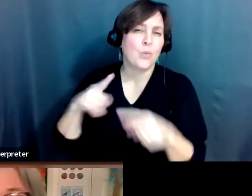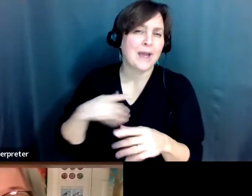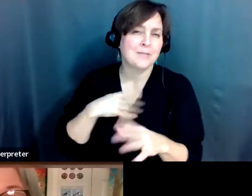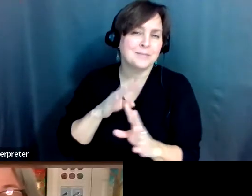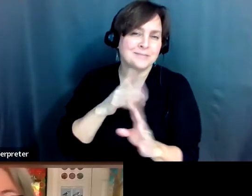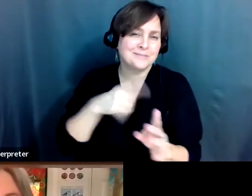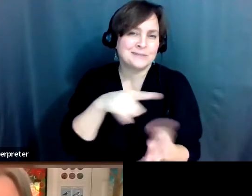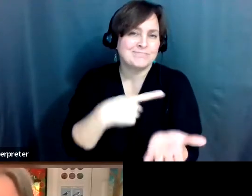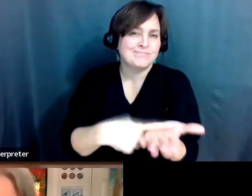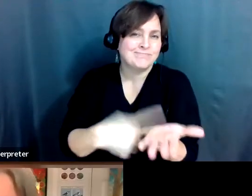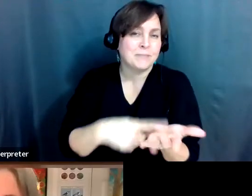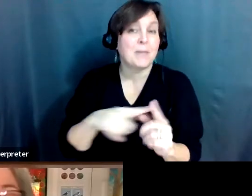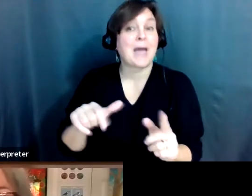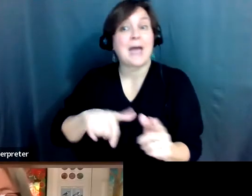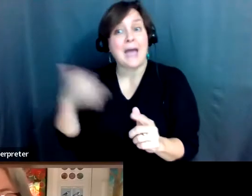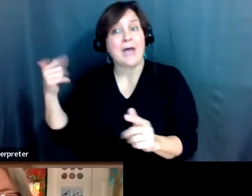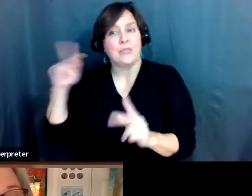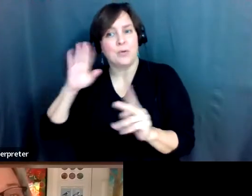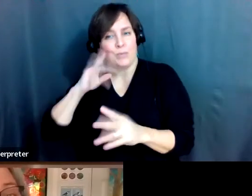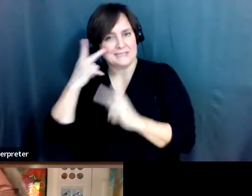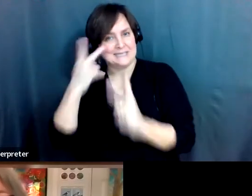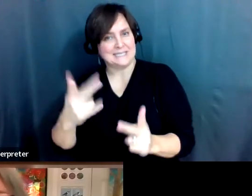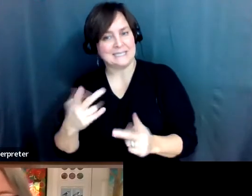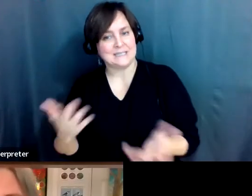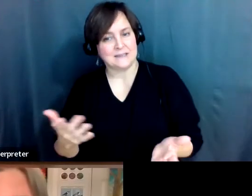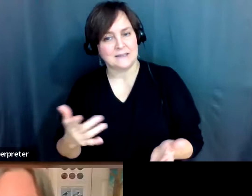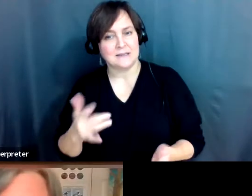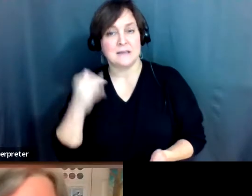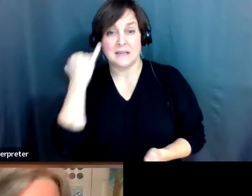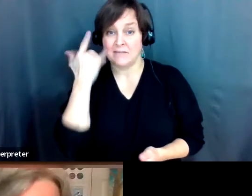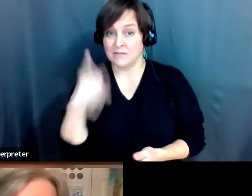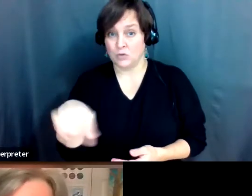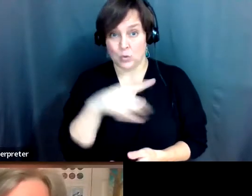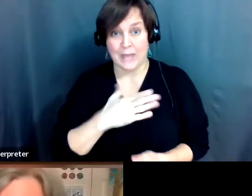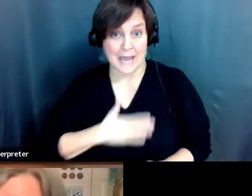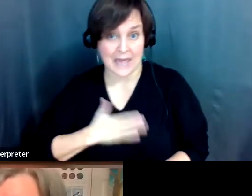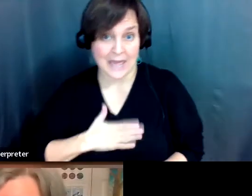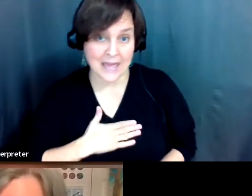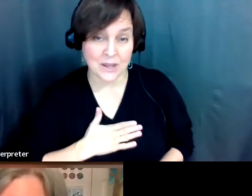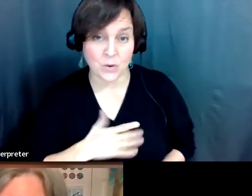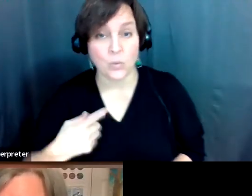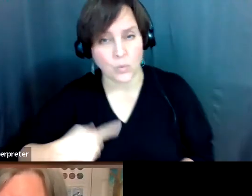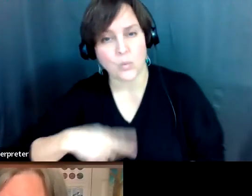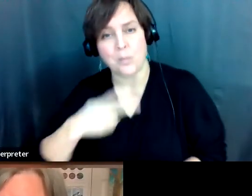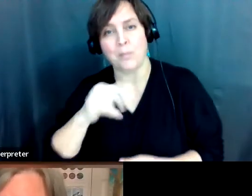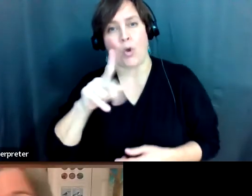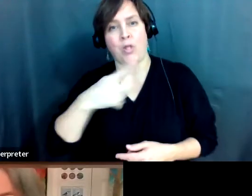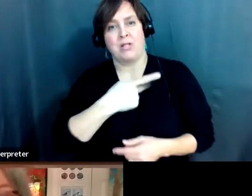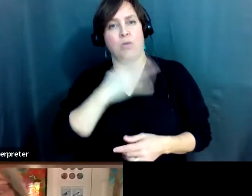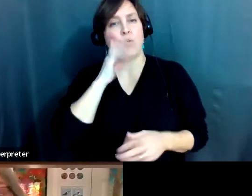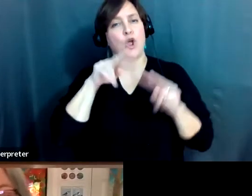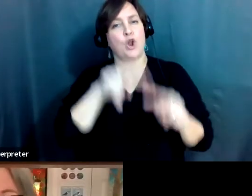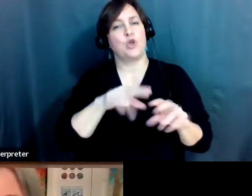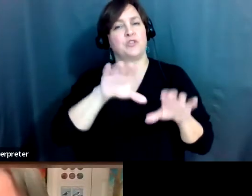things at once, but other people will and don't feel obliged. But if you would like, Paul and I will be looking at the chat after the event and